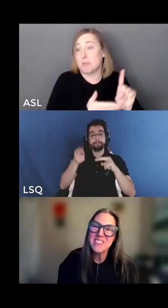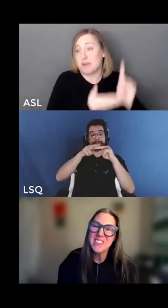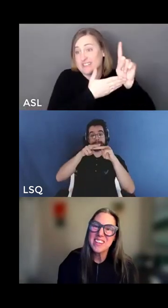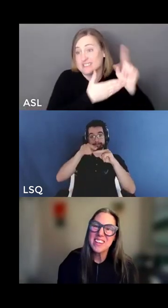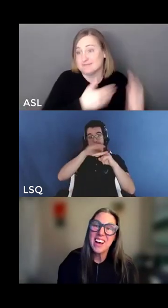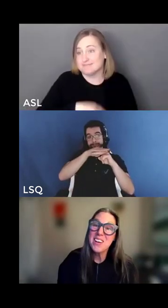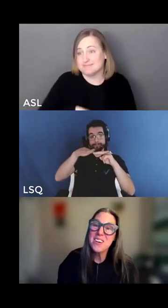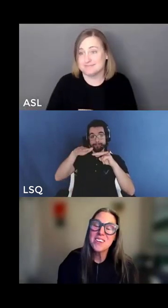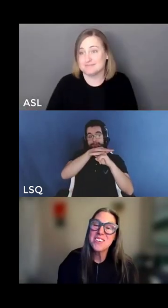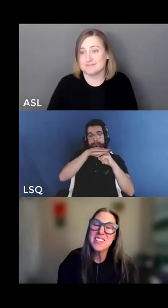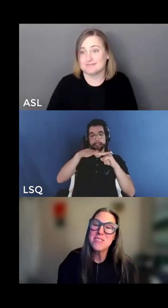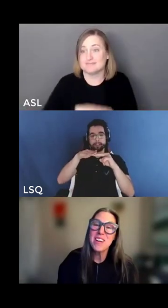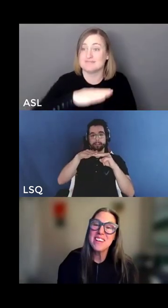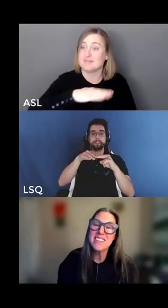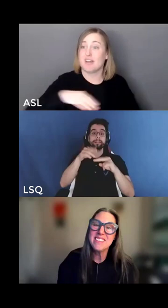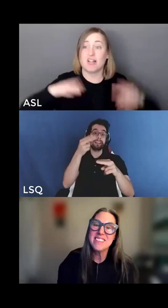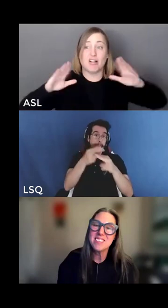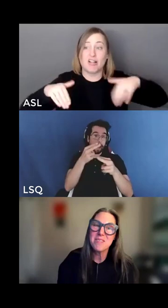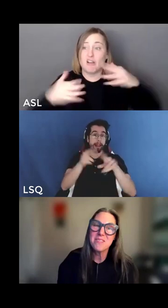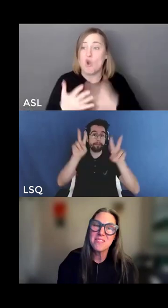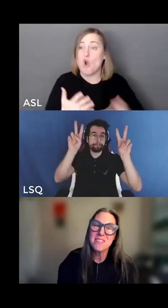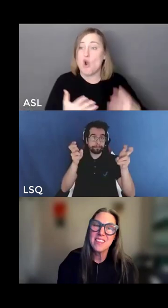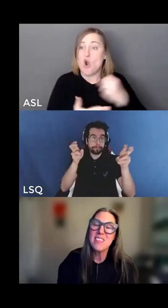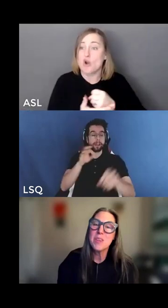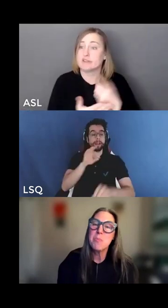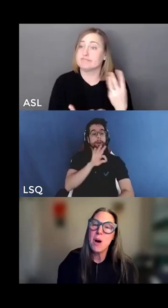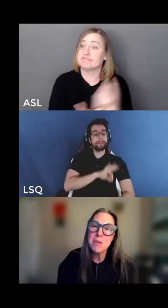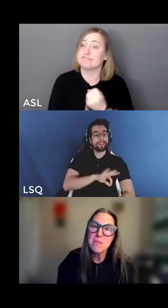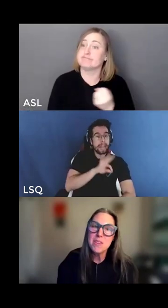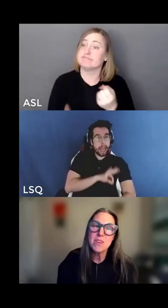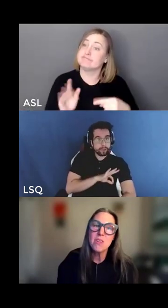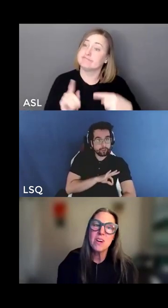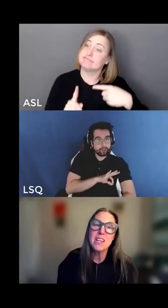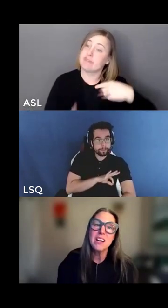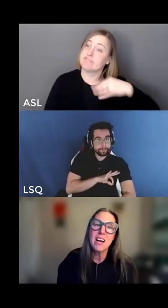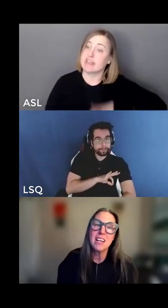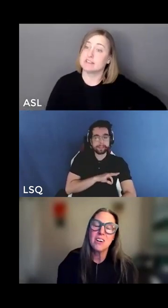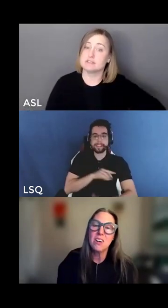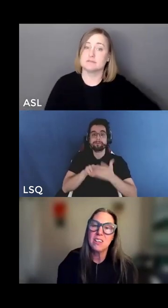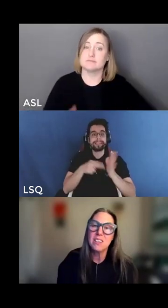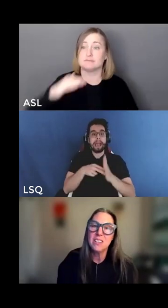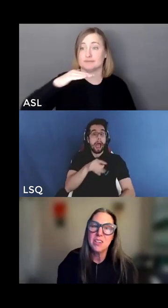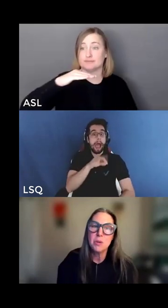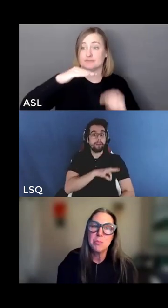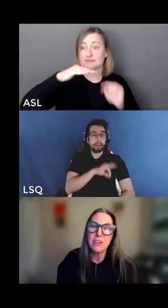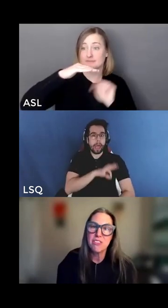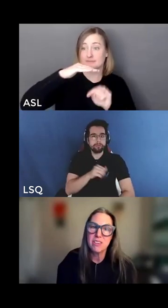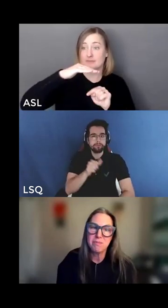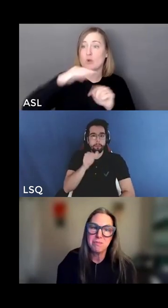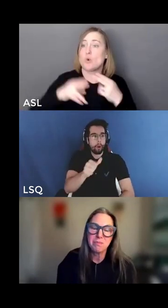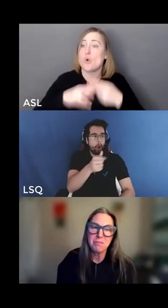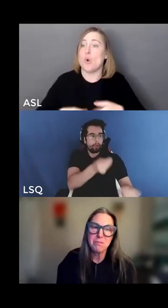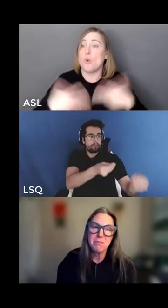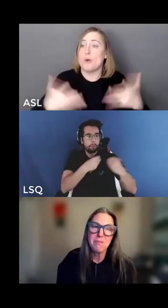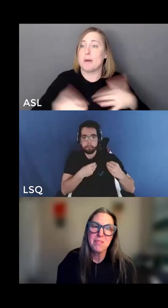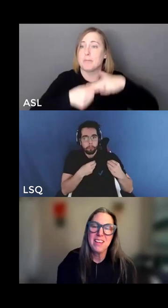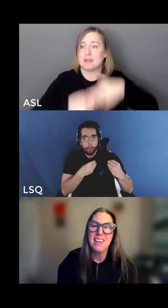unearned advantage and the bottom of this coin i call oppression